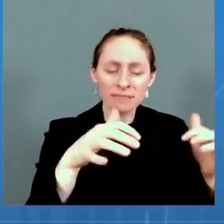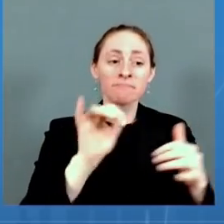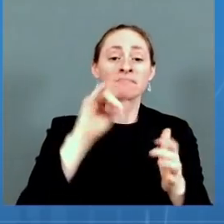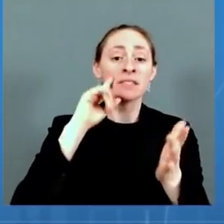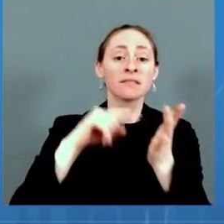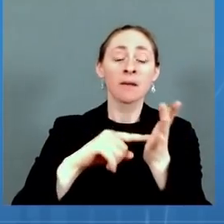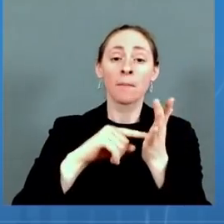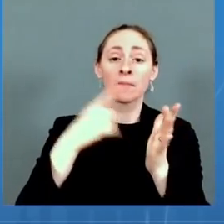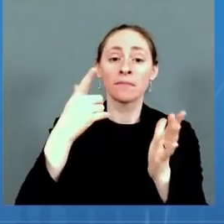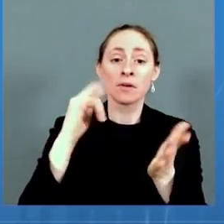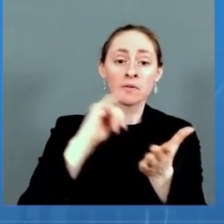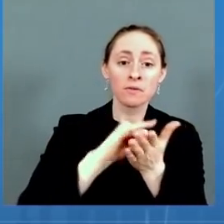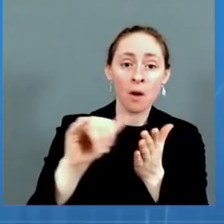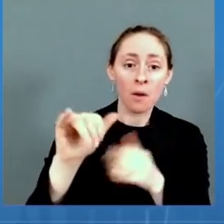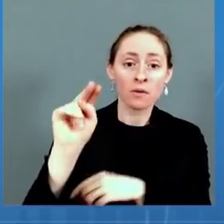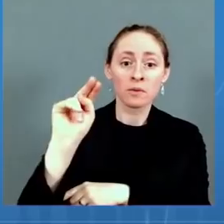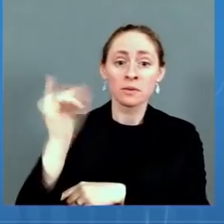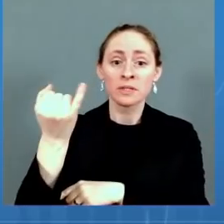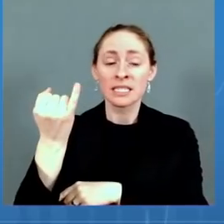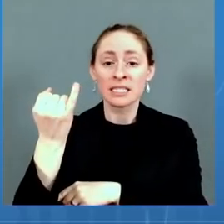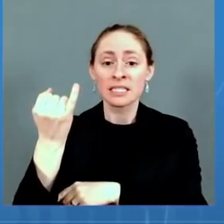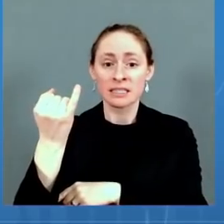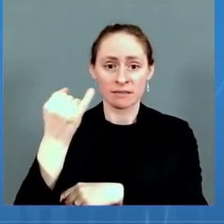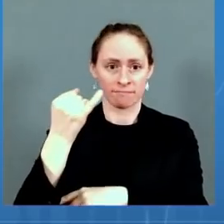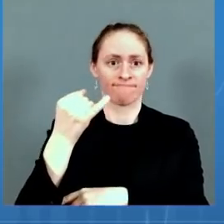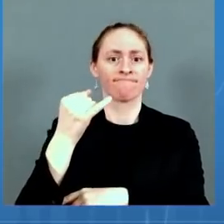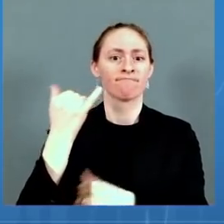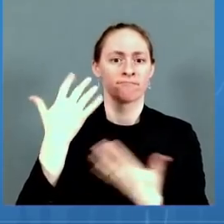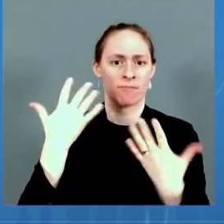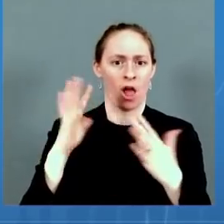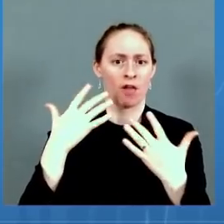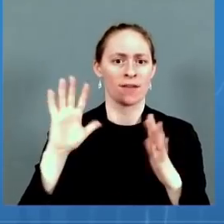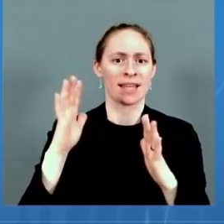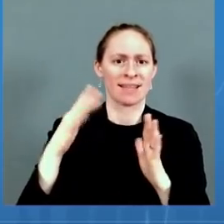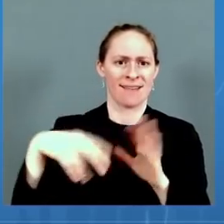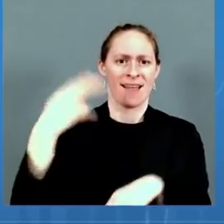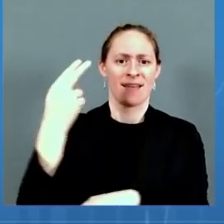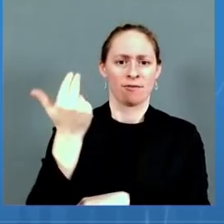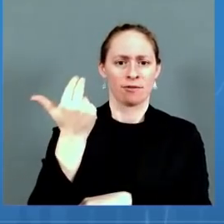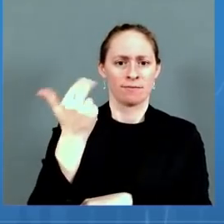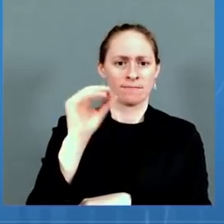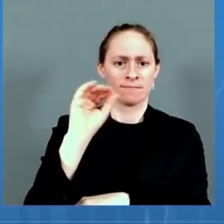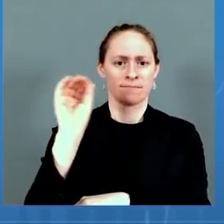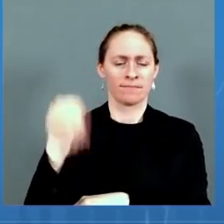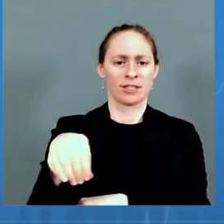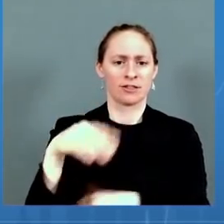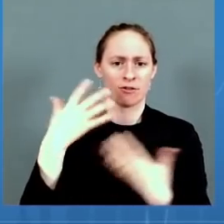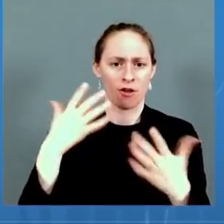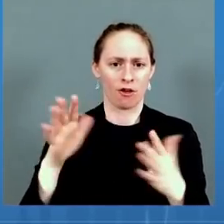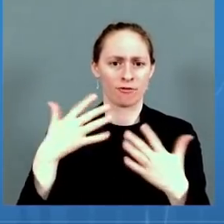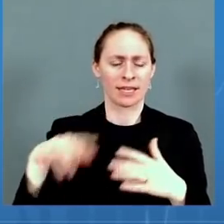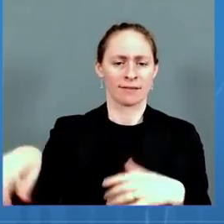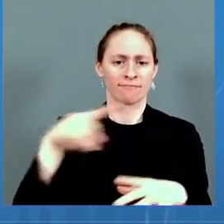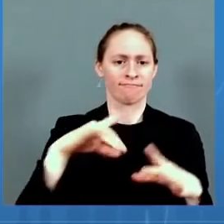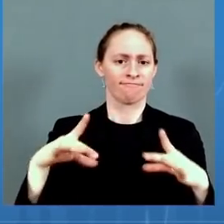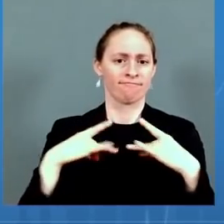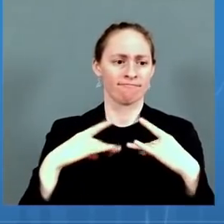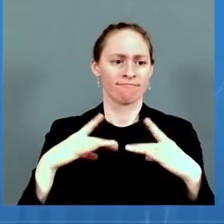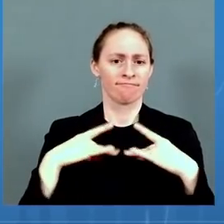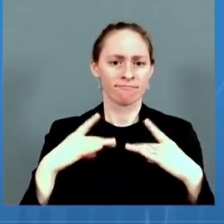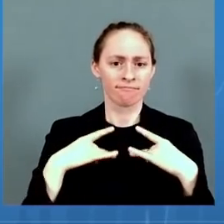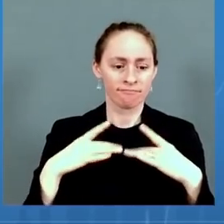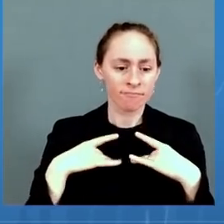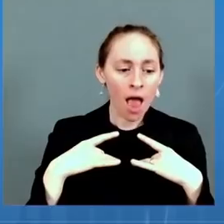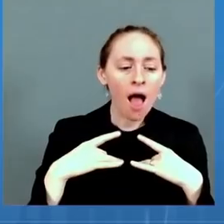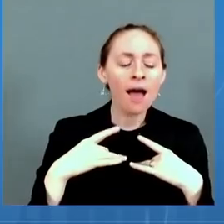In looking at early data on transmissibility of Omicron from other countries, we expect to see the proportion of Omicron